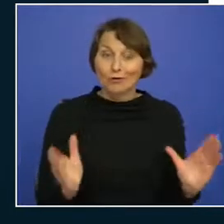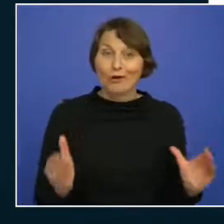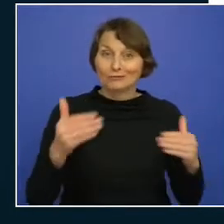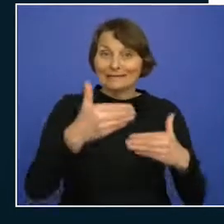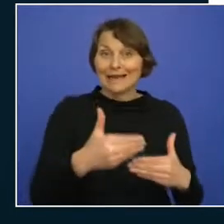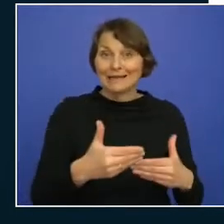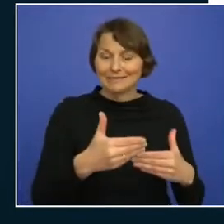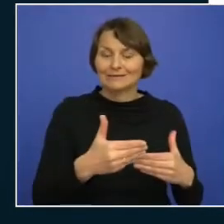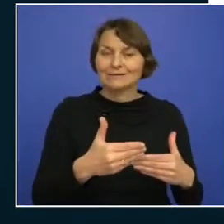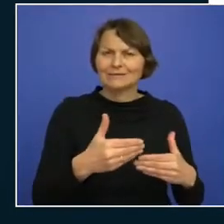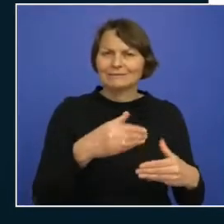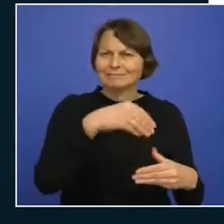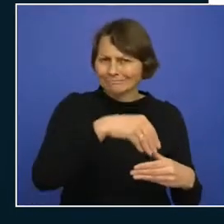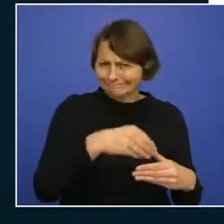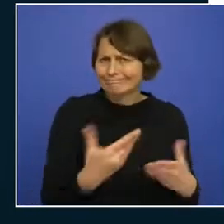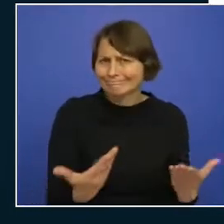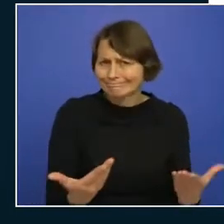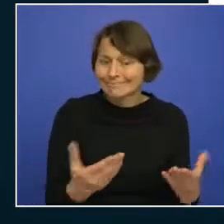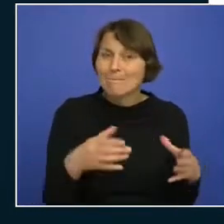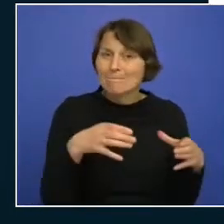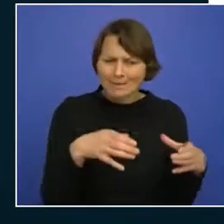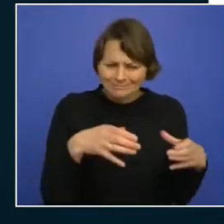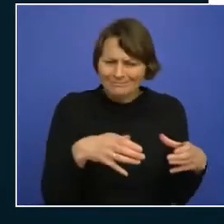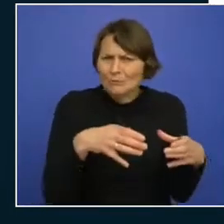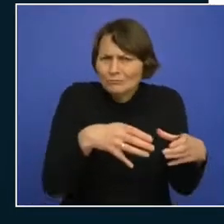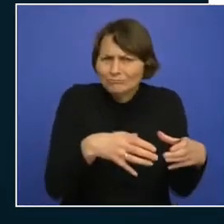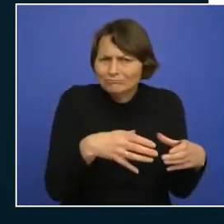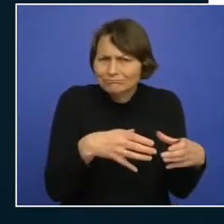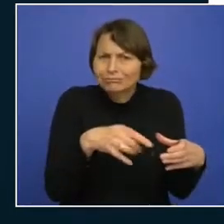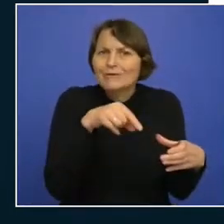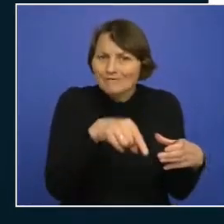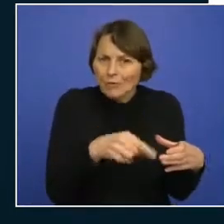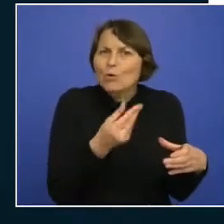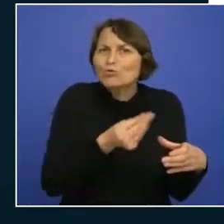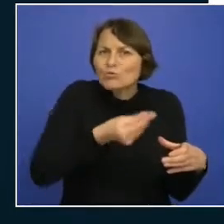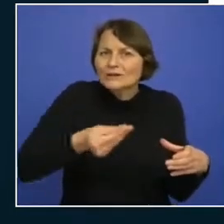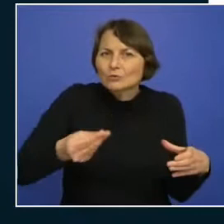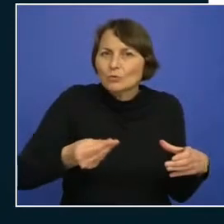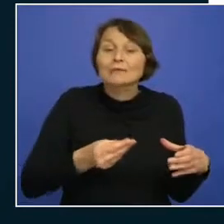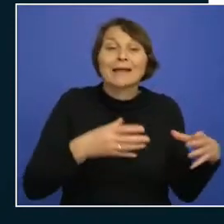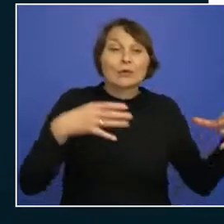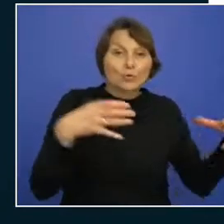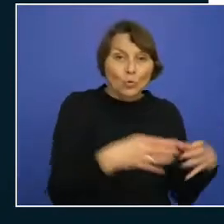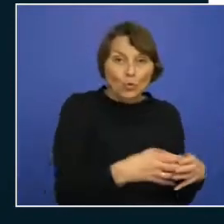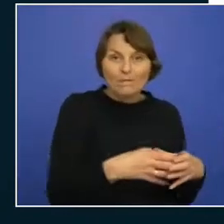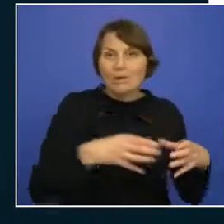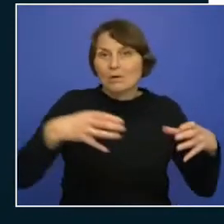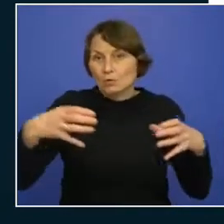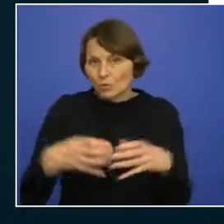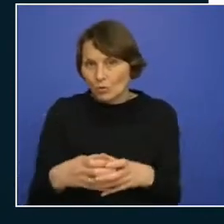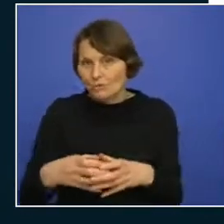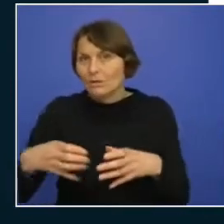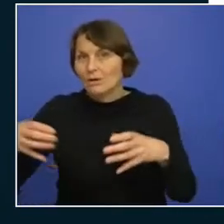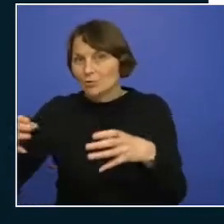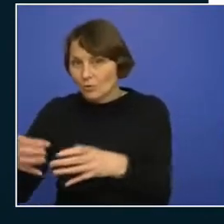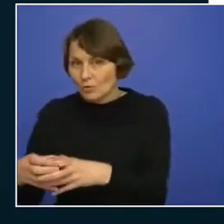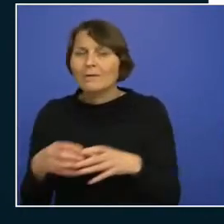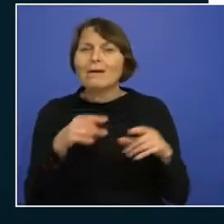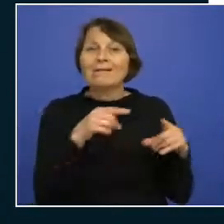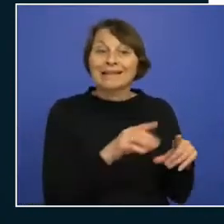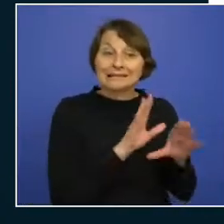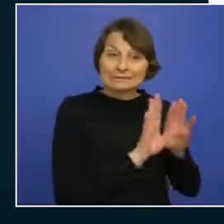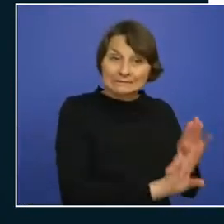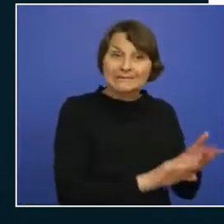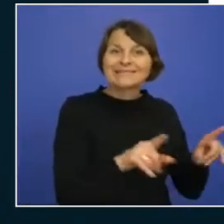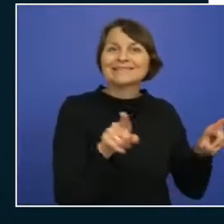this time and they give you a way to group them so resources in a resource group share the same life cycle and can only